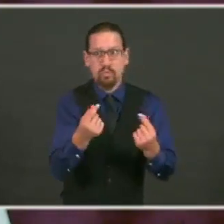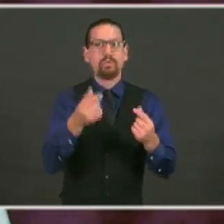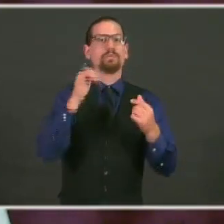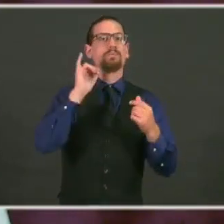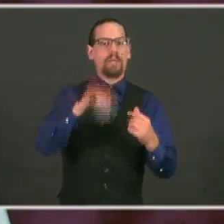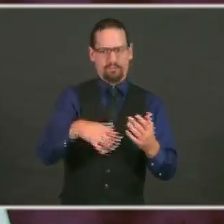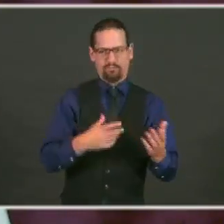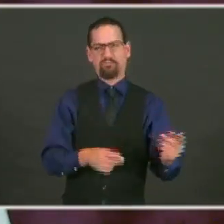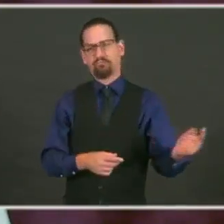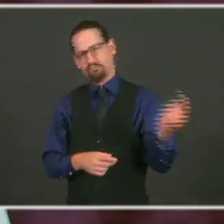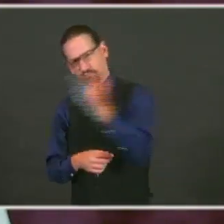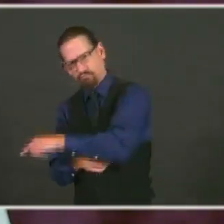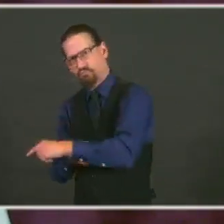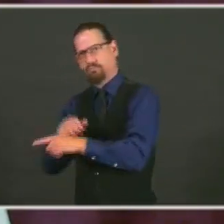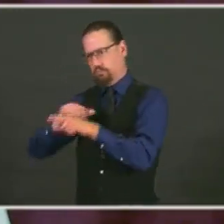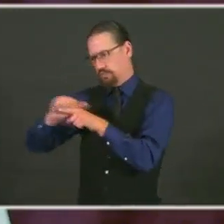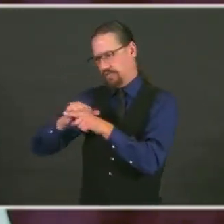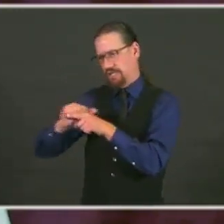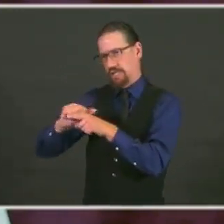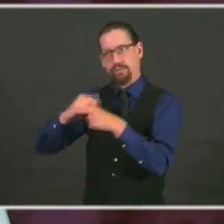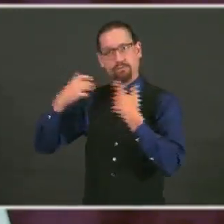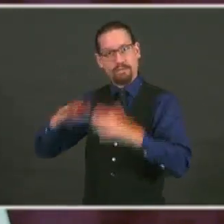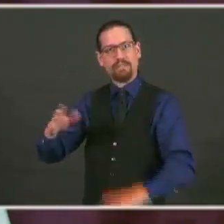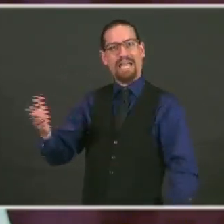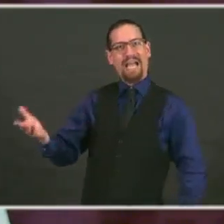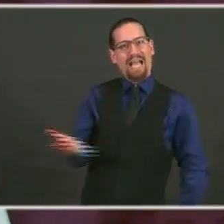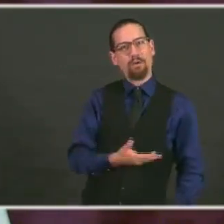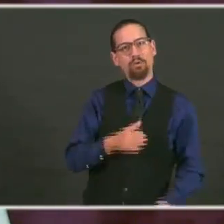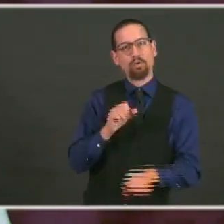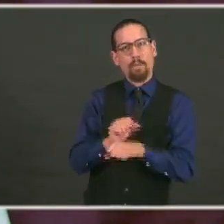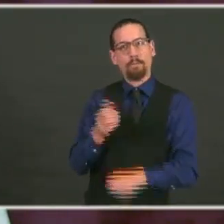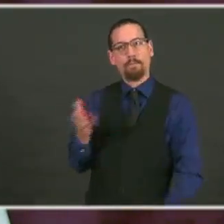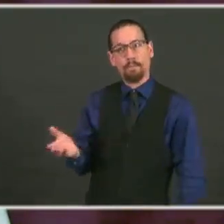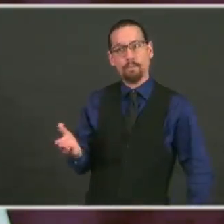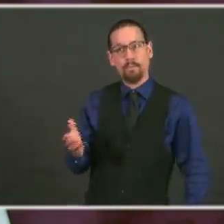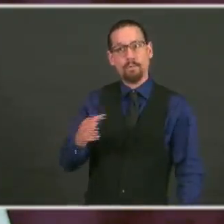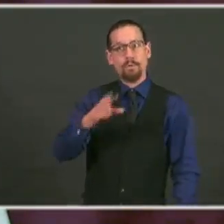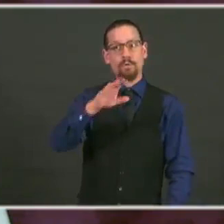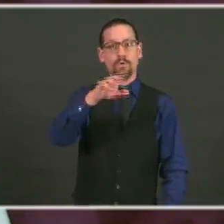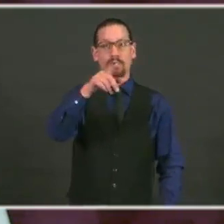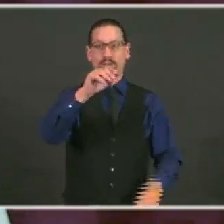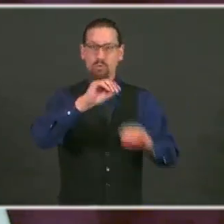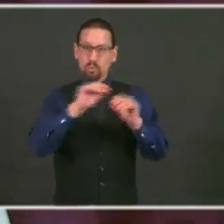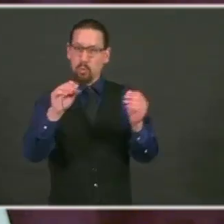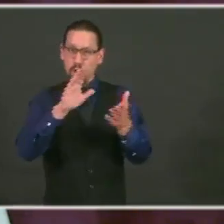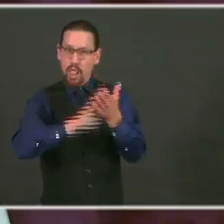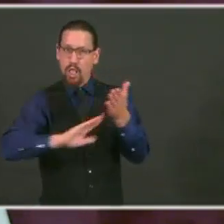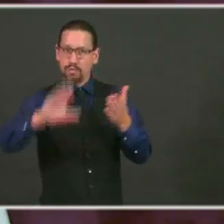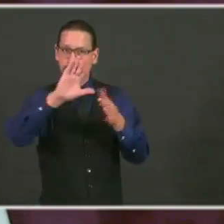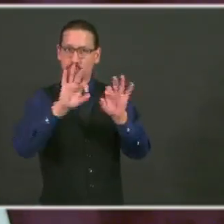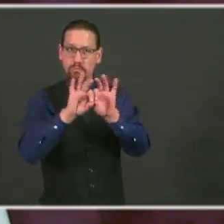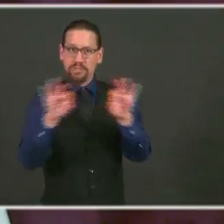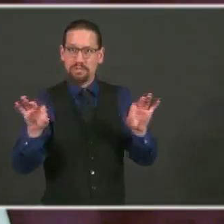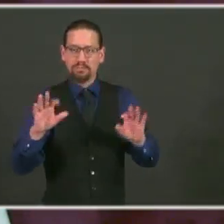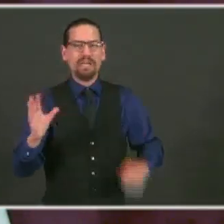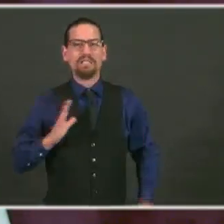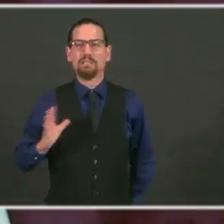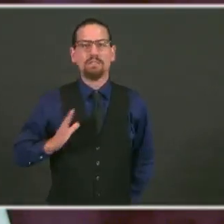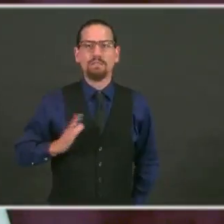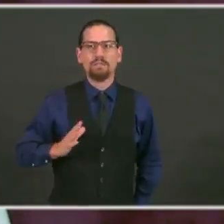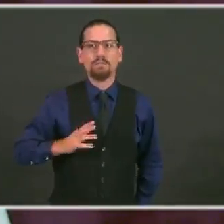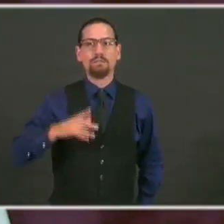if you're formally incarcerated, even if you don't have a college degree, even if you've taken time out of the workforce.